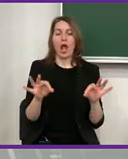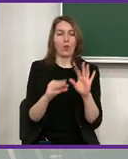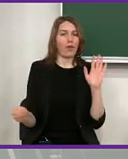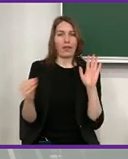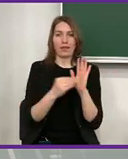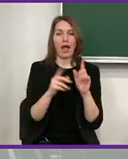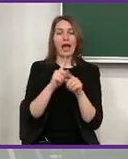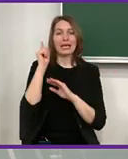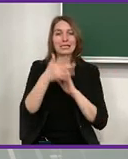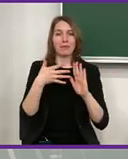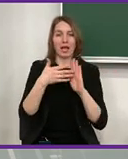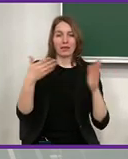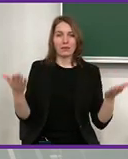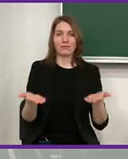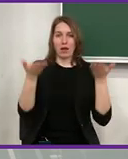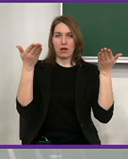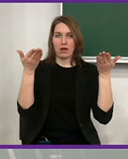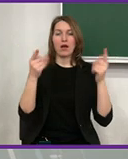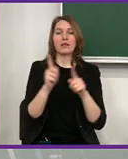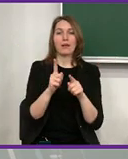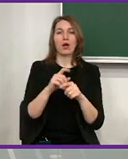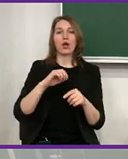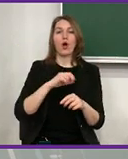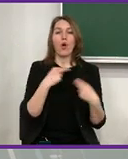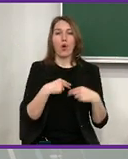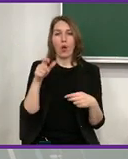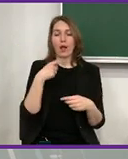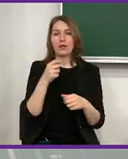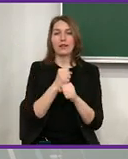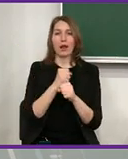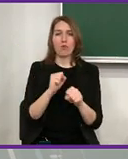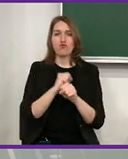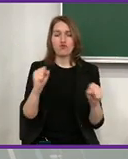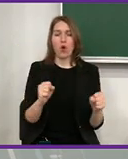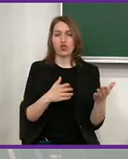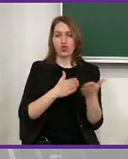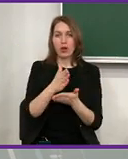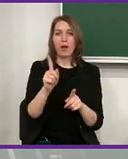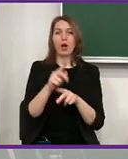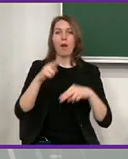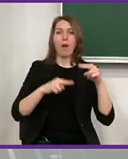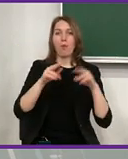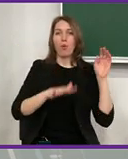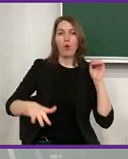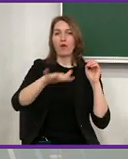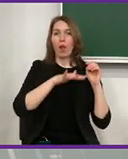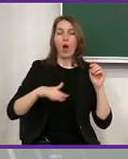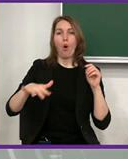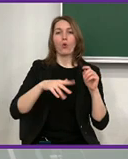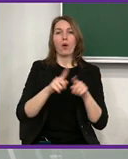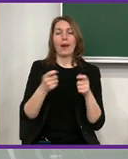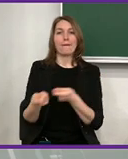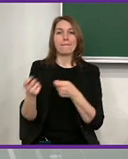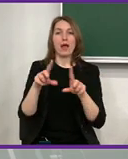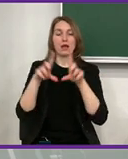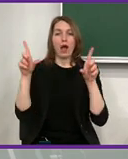respecting human rights, but this is already in the legislation. So nothing else, raising awareness, raising like colleagues said,